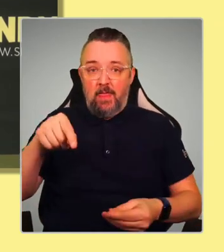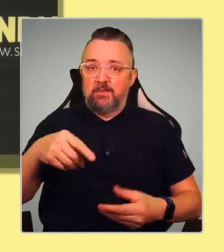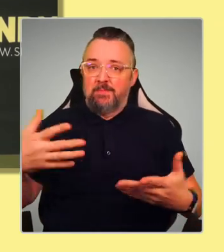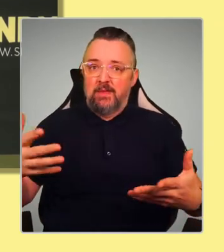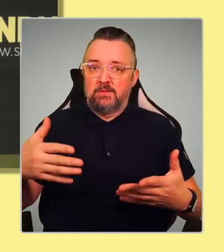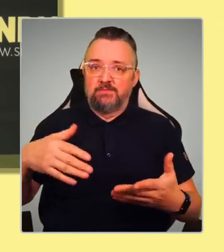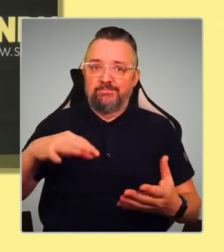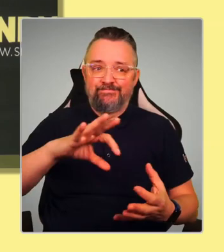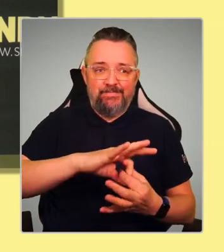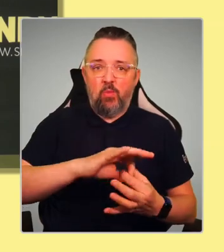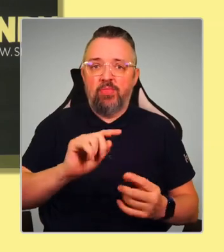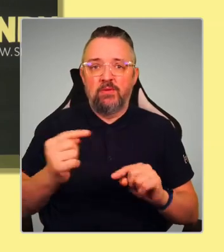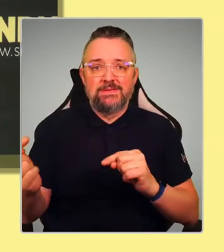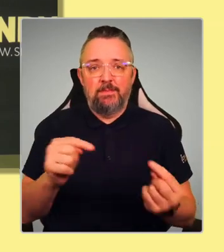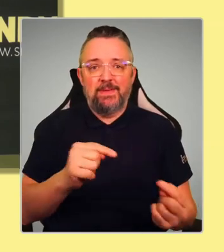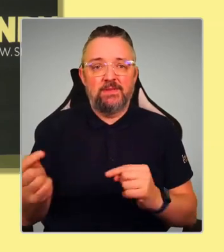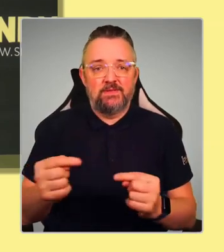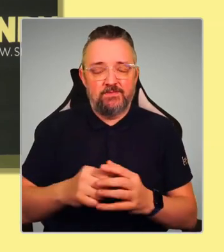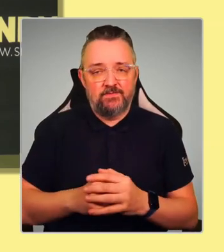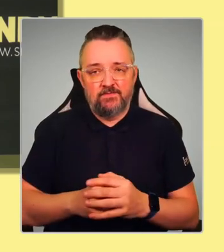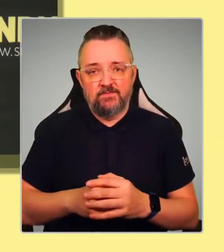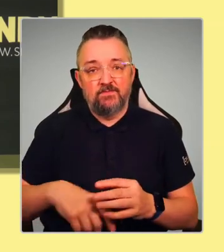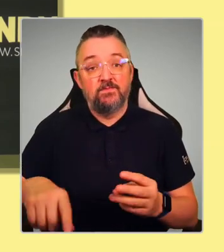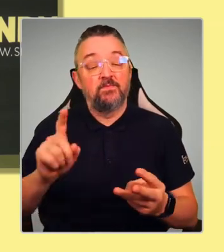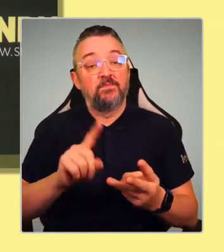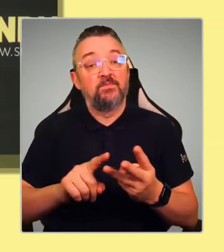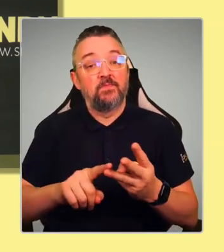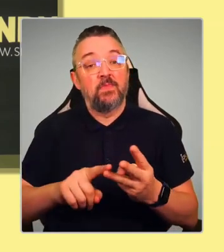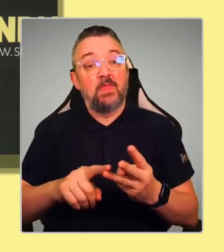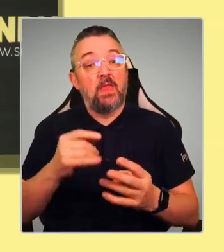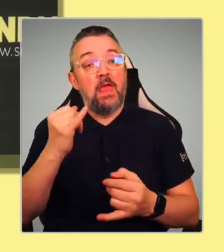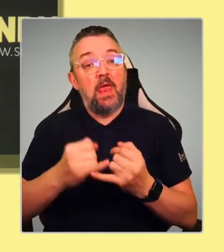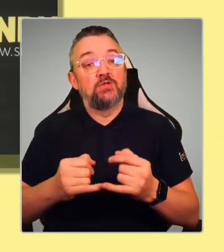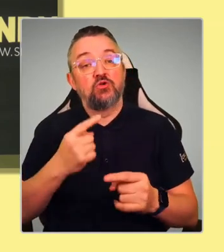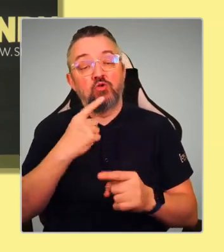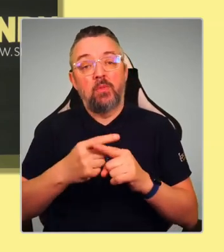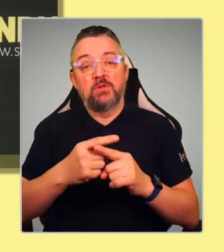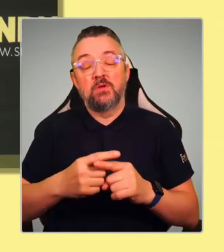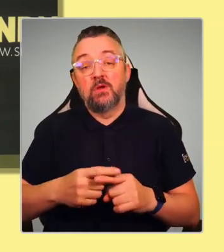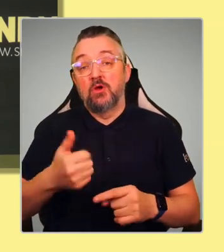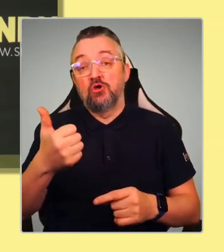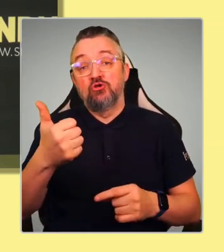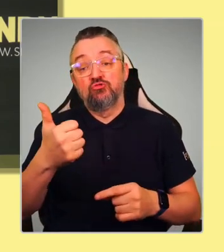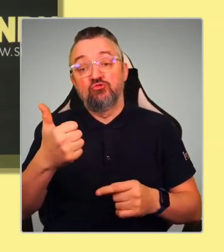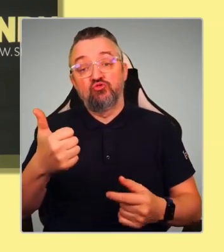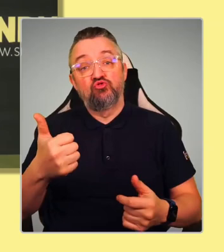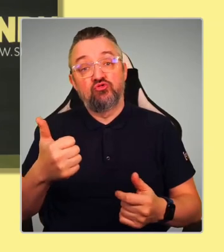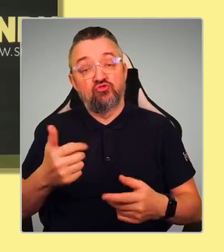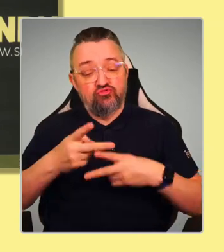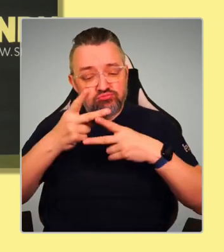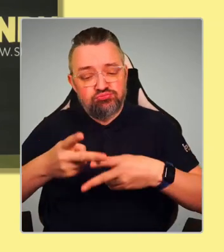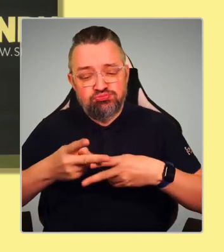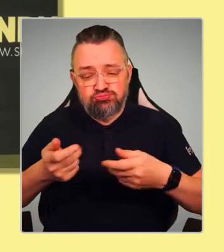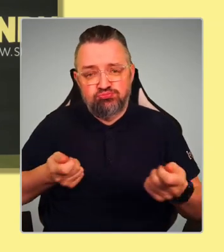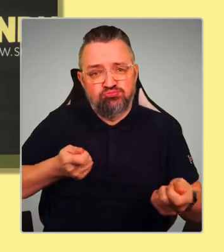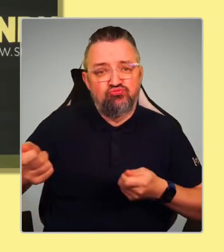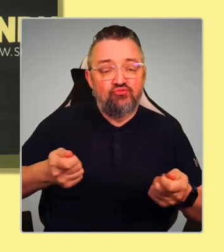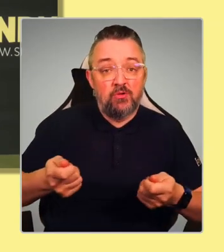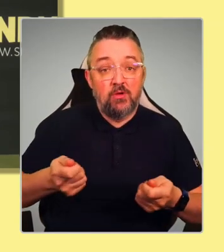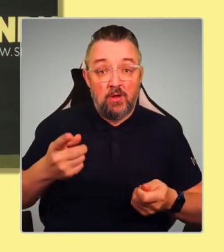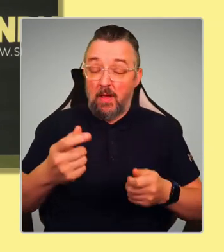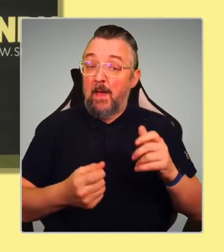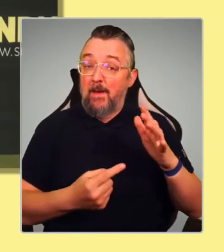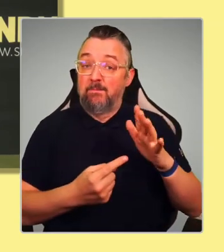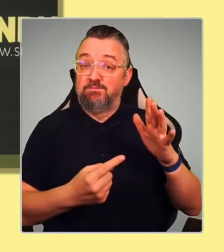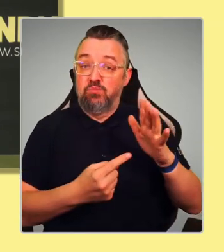last thing when it comes to strong leadership is competence. Good governance is not just important right now in terms of meeting the